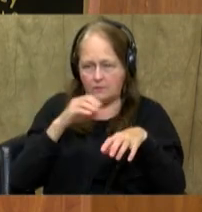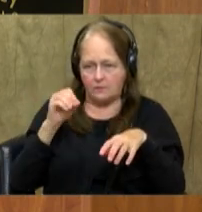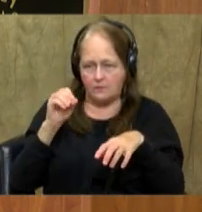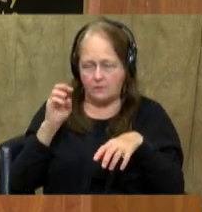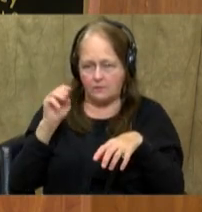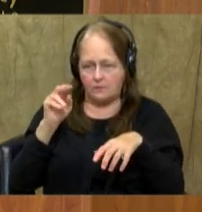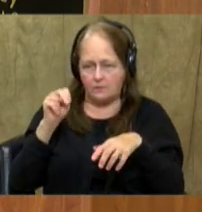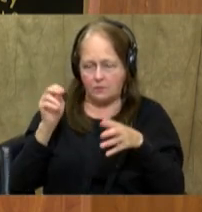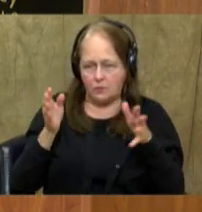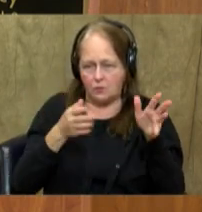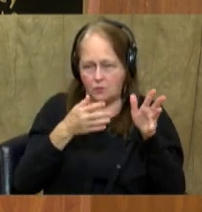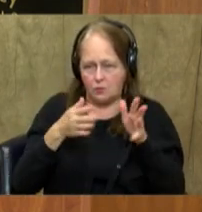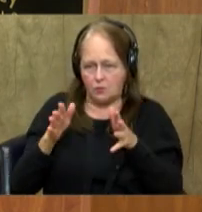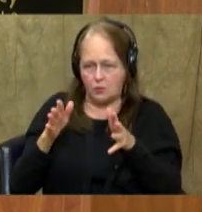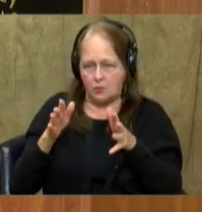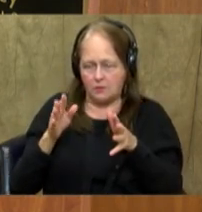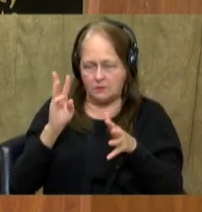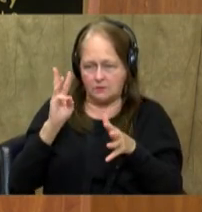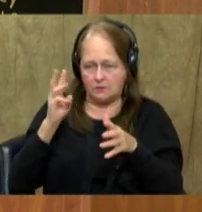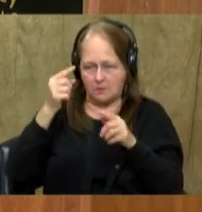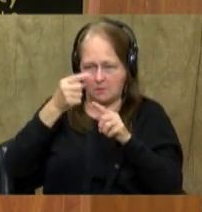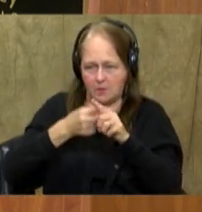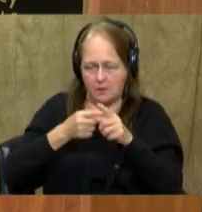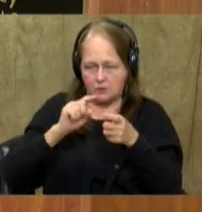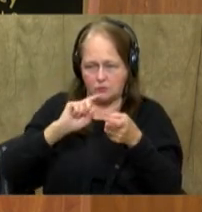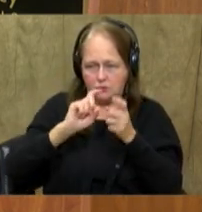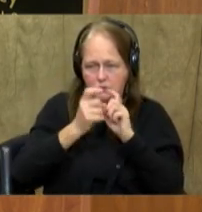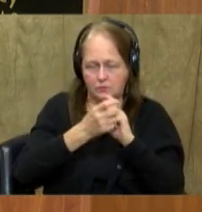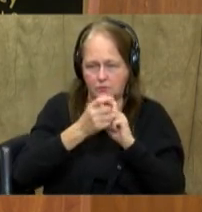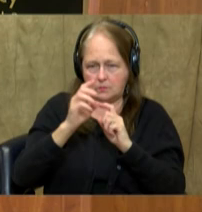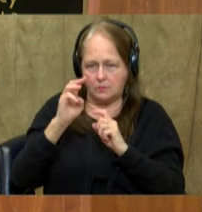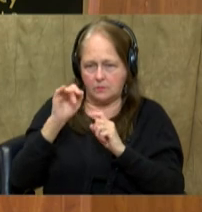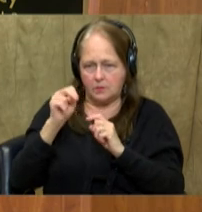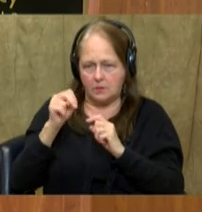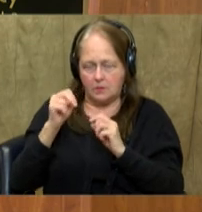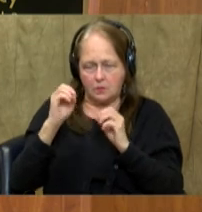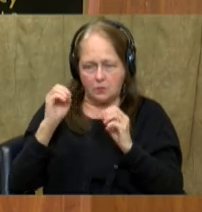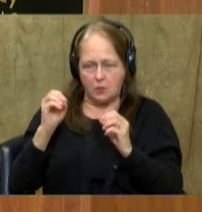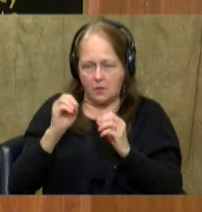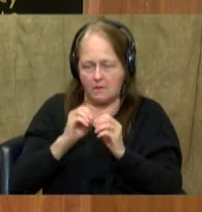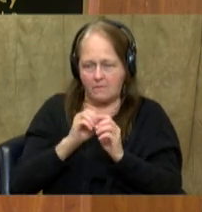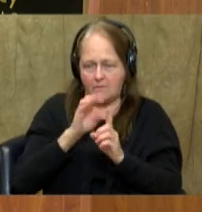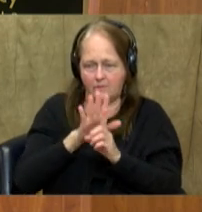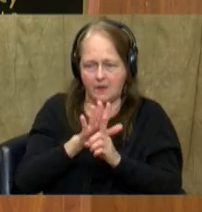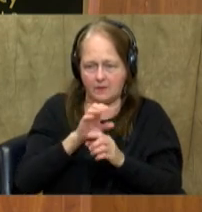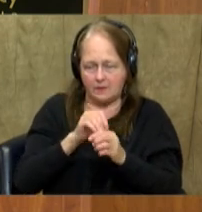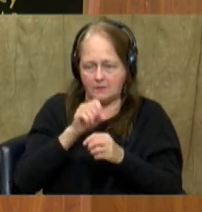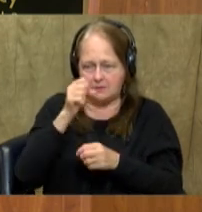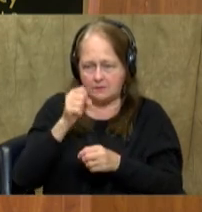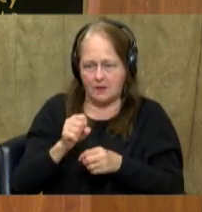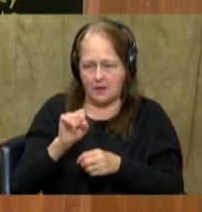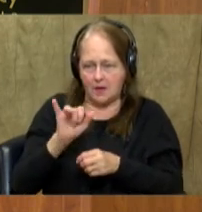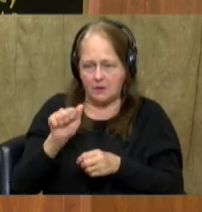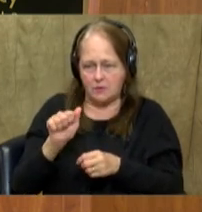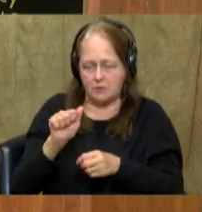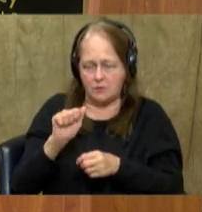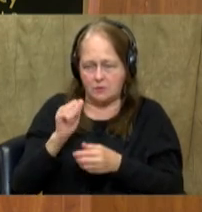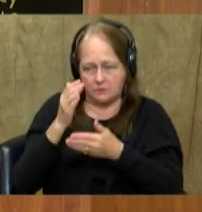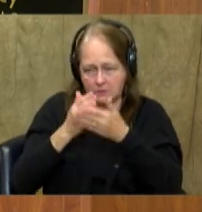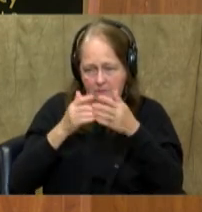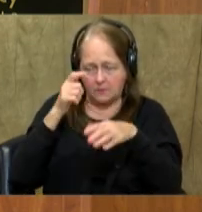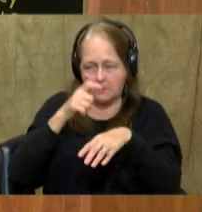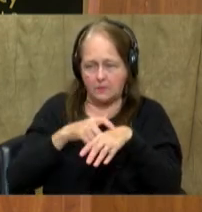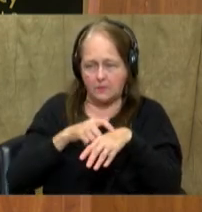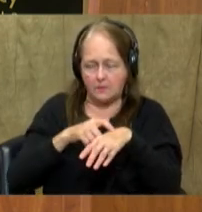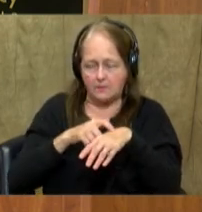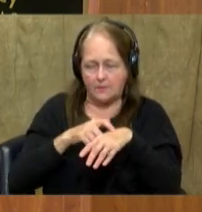Monsoon winds reverse direction every six months. And monsoons have little effect in South Asia. Well, we know that sometimes